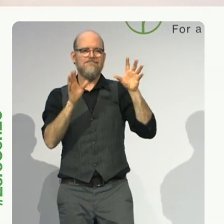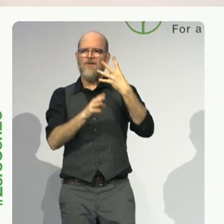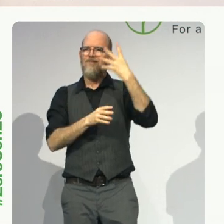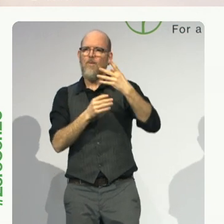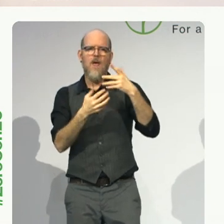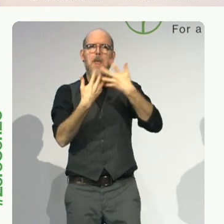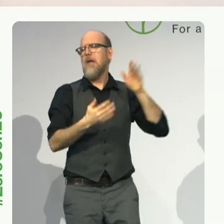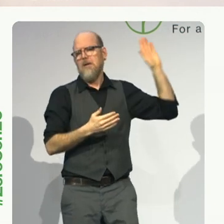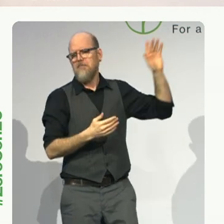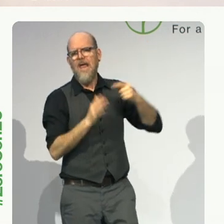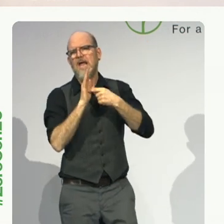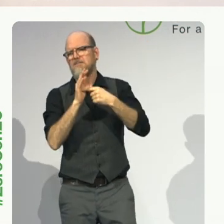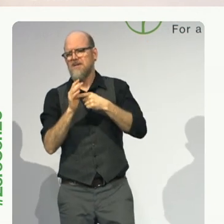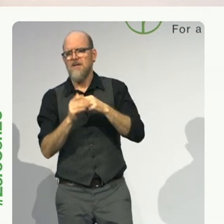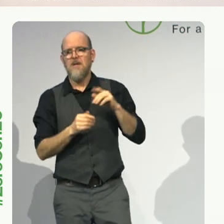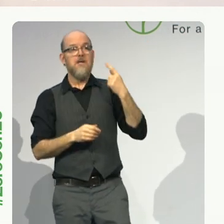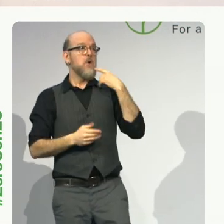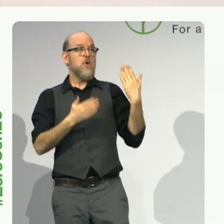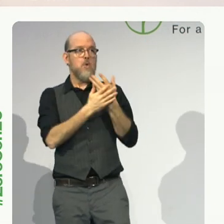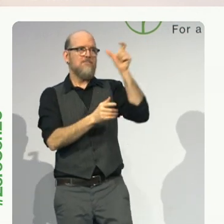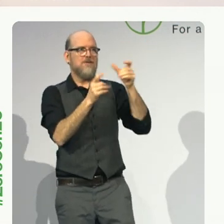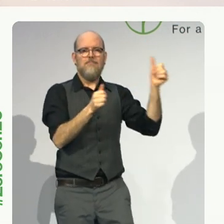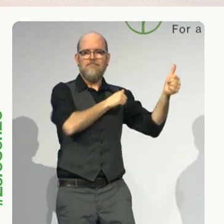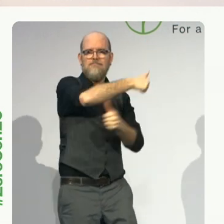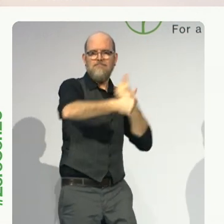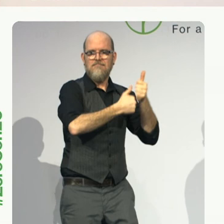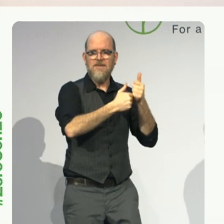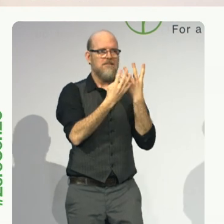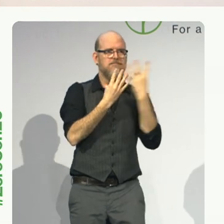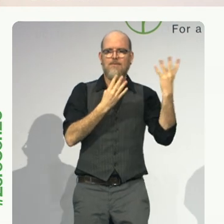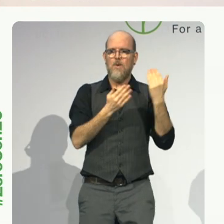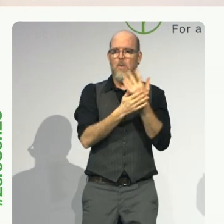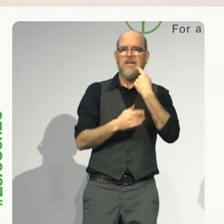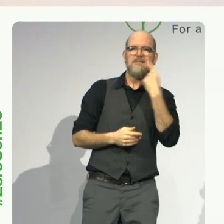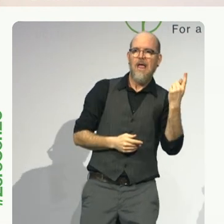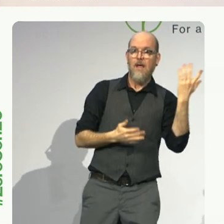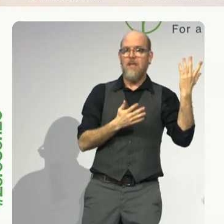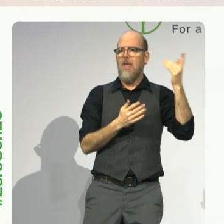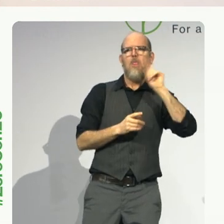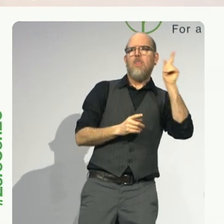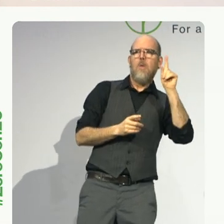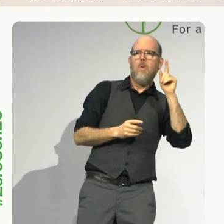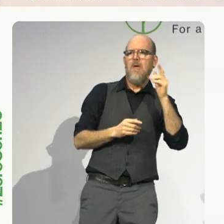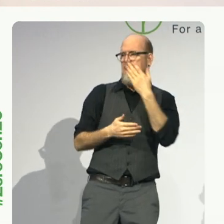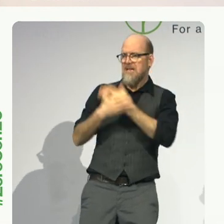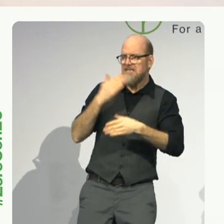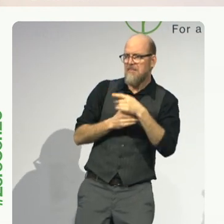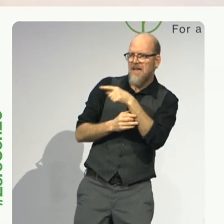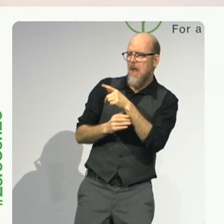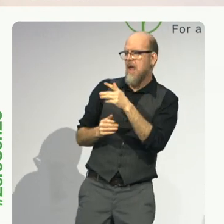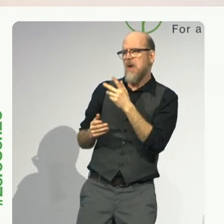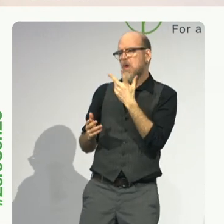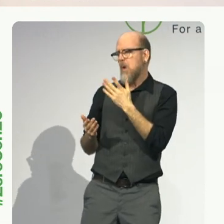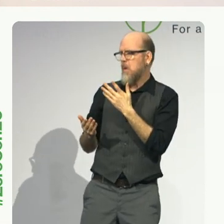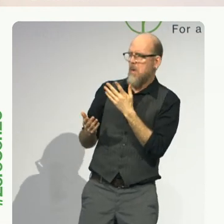government that said, maybe we're not going to take so seriously implementing disability rights because we have